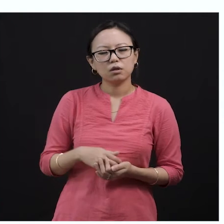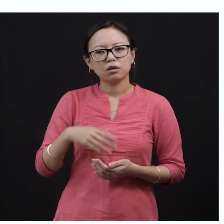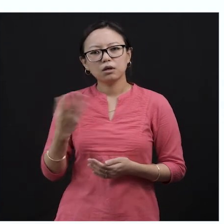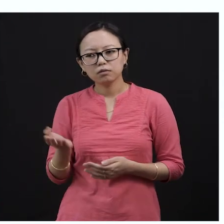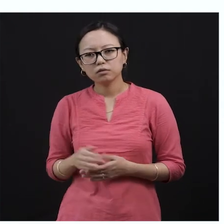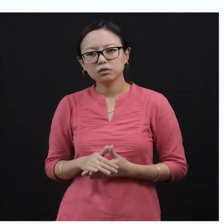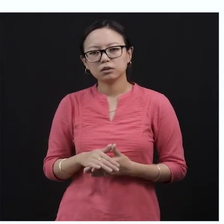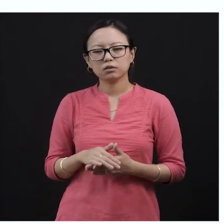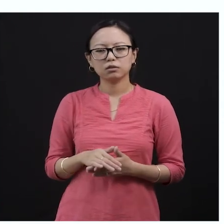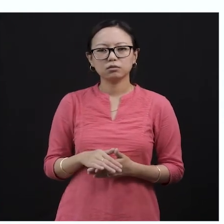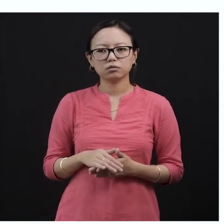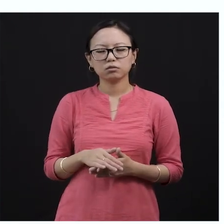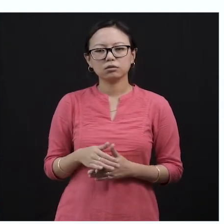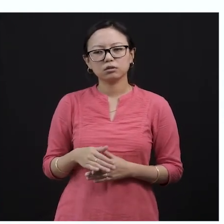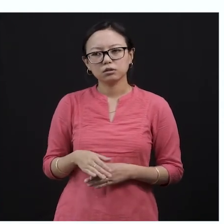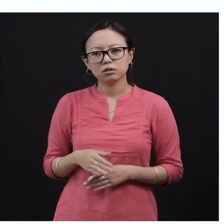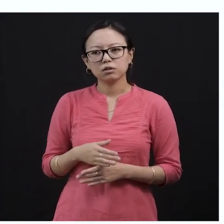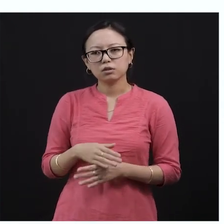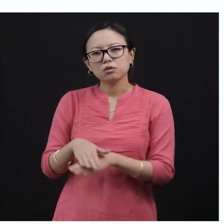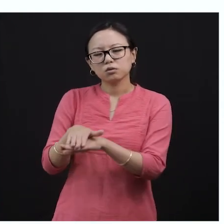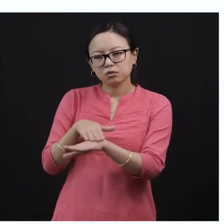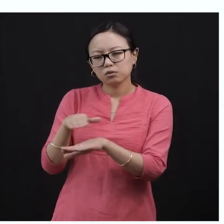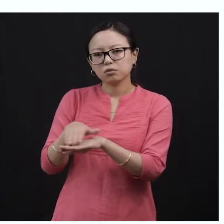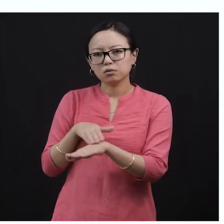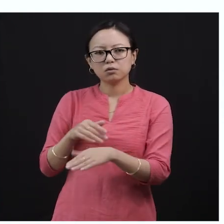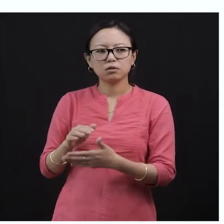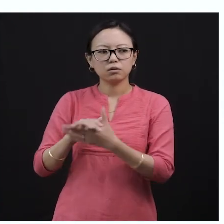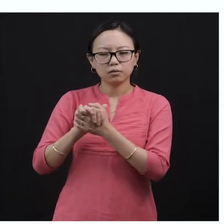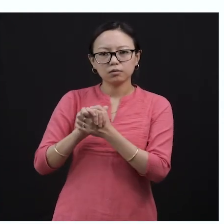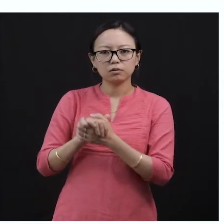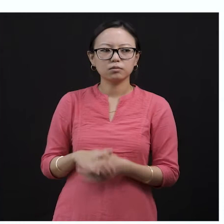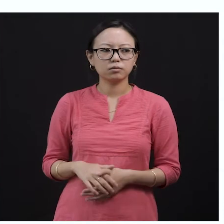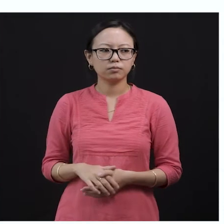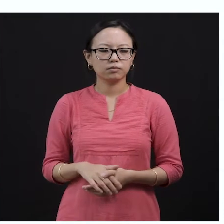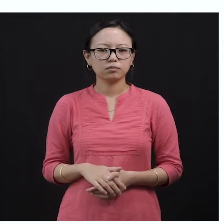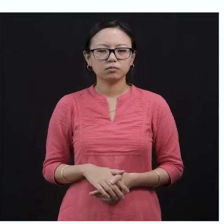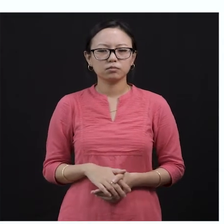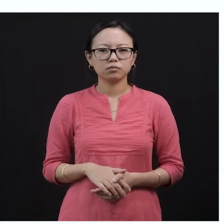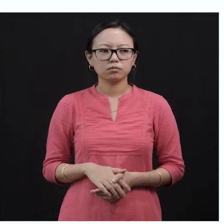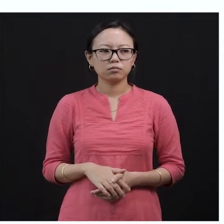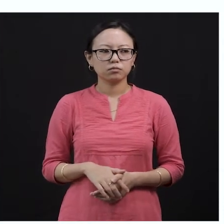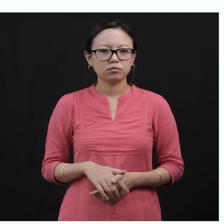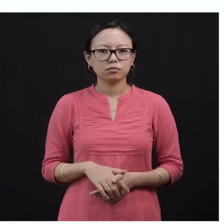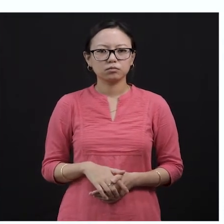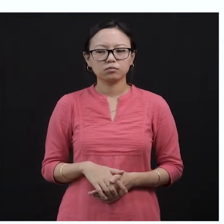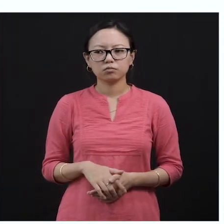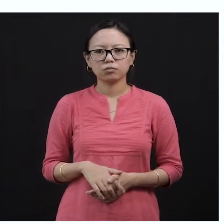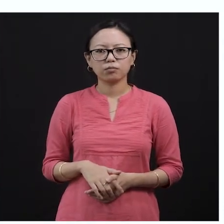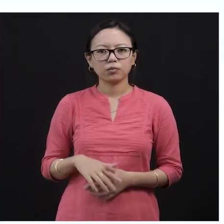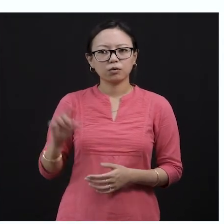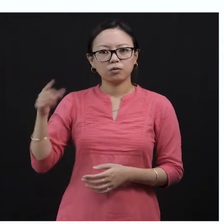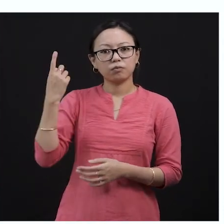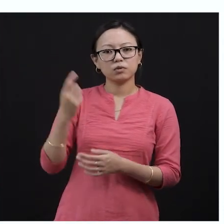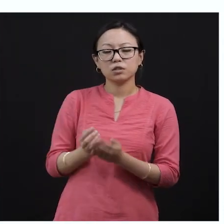was reluctant, I told you that, but later on, even before the boy gives out these cakes and biscuits, what does the squirrel